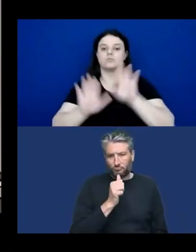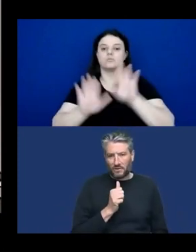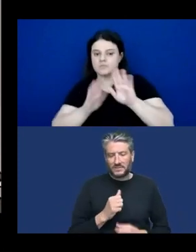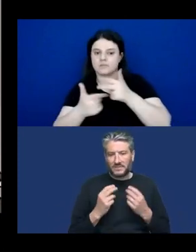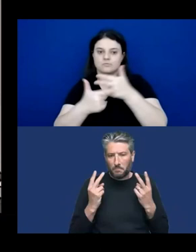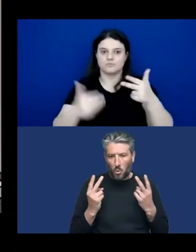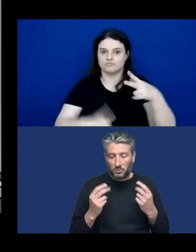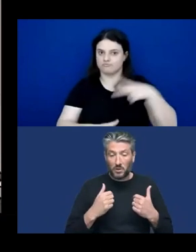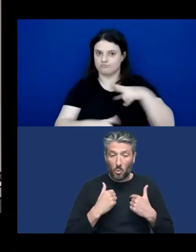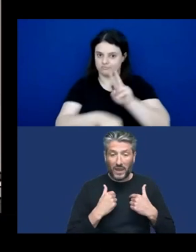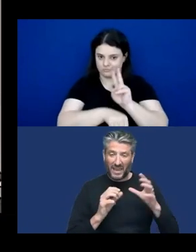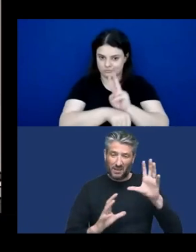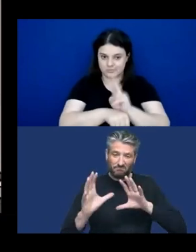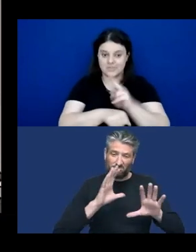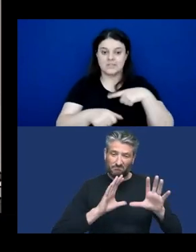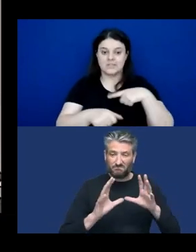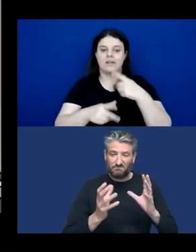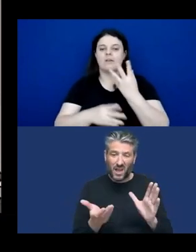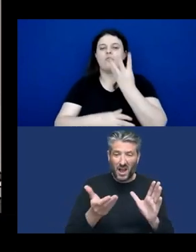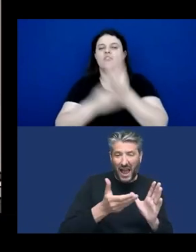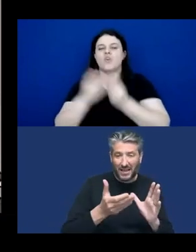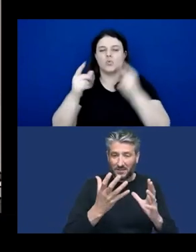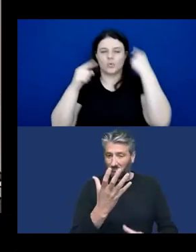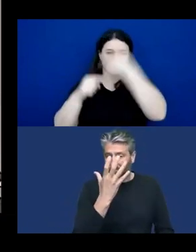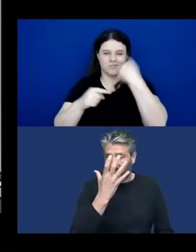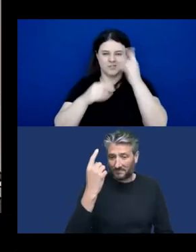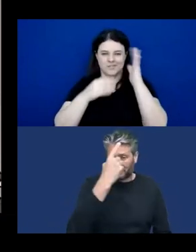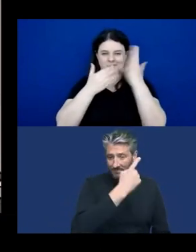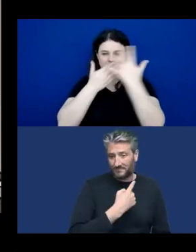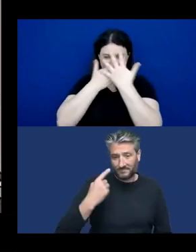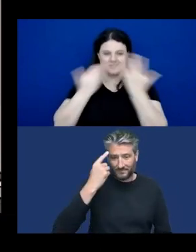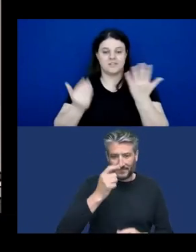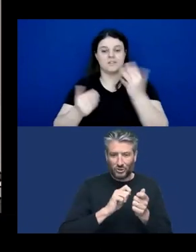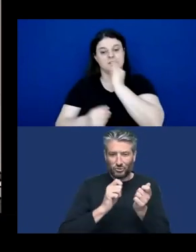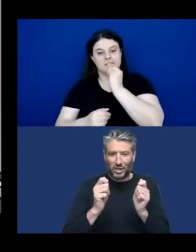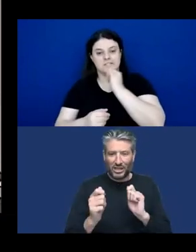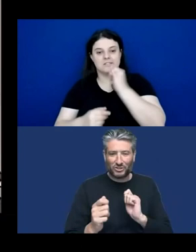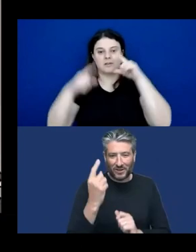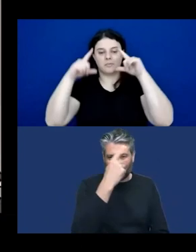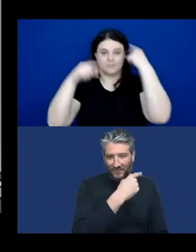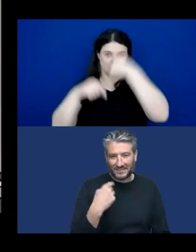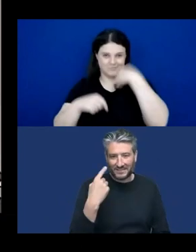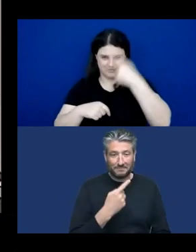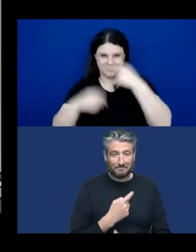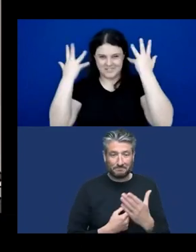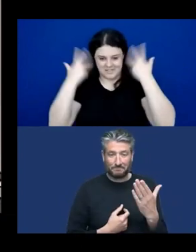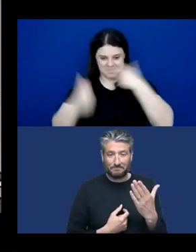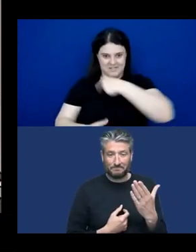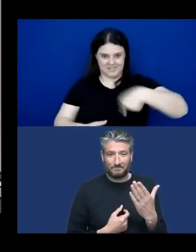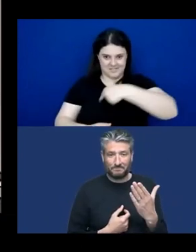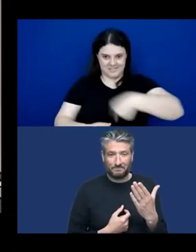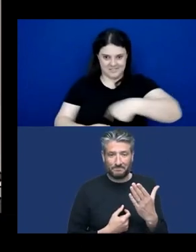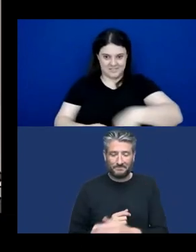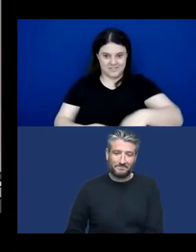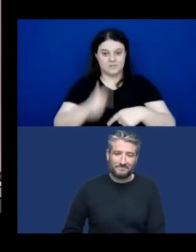filters to sign language videos. For example, a tiger head or other avatar might obscure